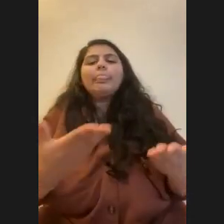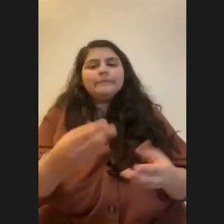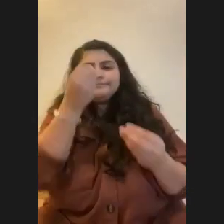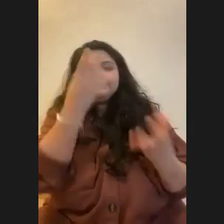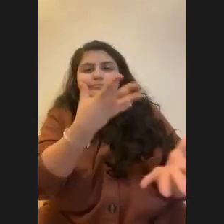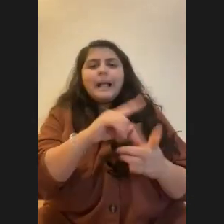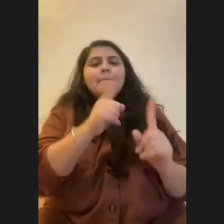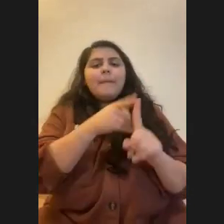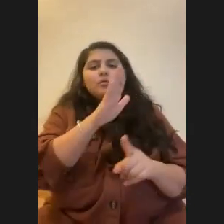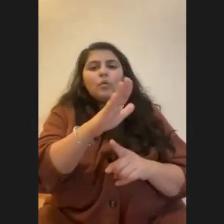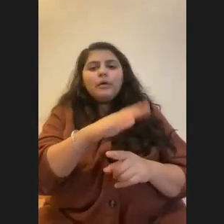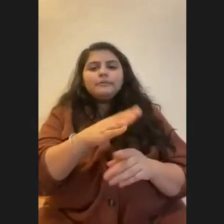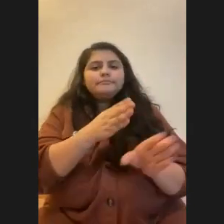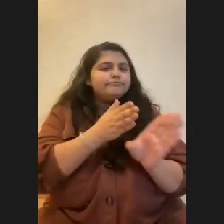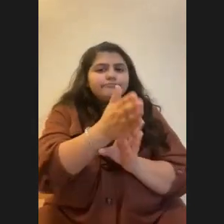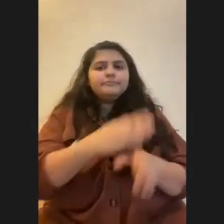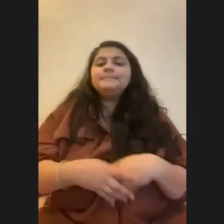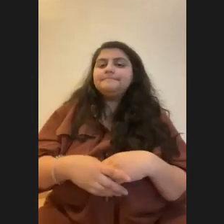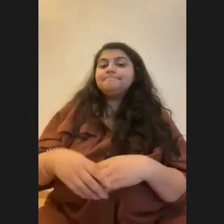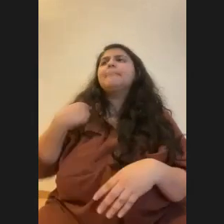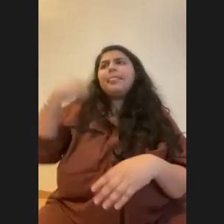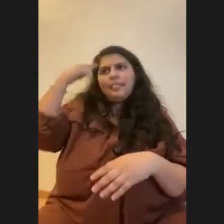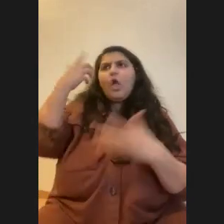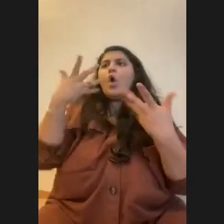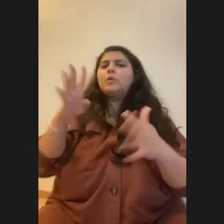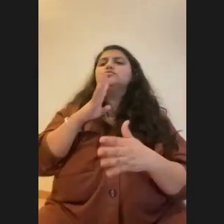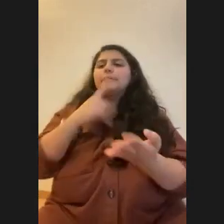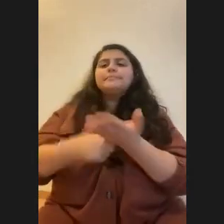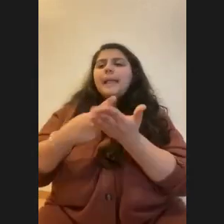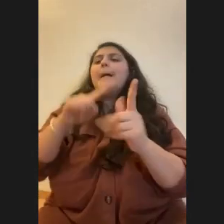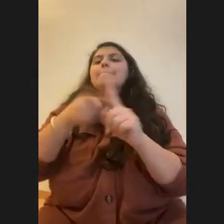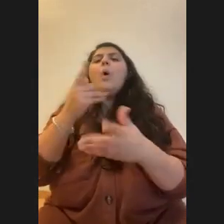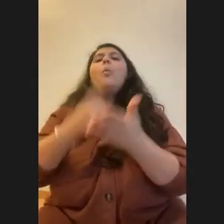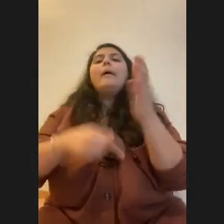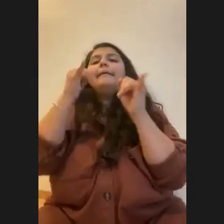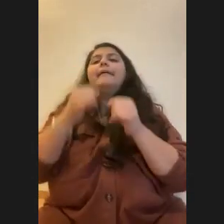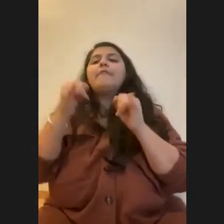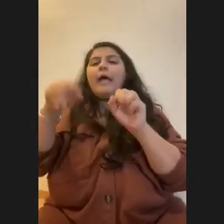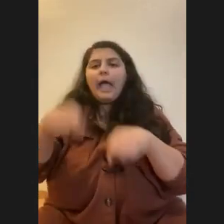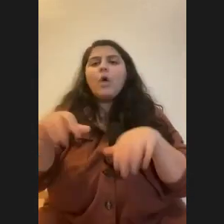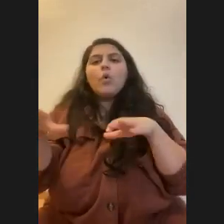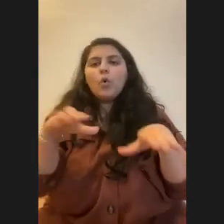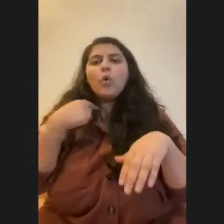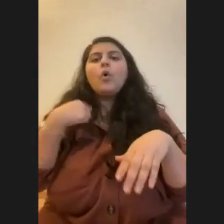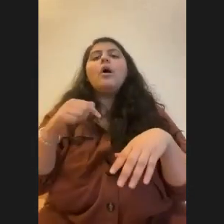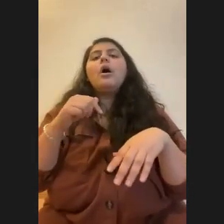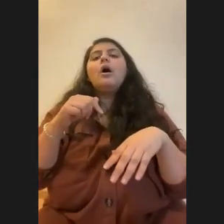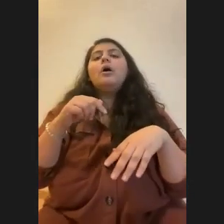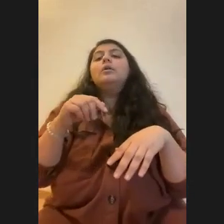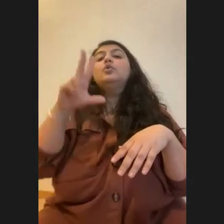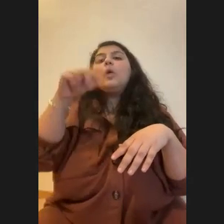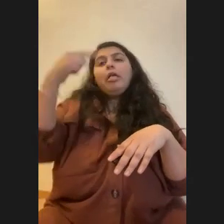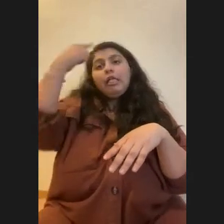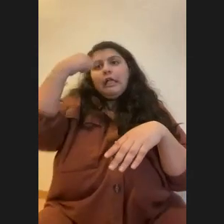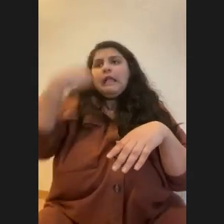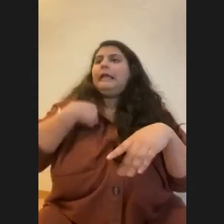You know, I think we kind of briefly touched on it already of what you could do as an individual. I think, you know, don't discount what you can do right